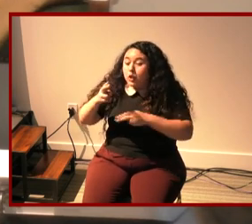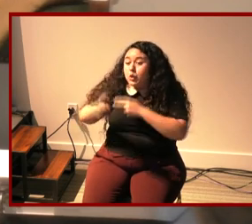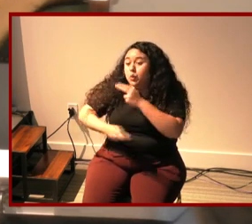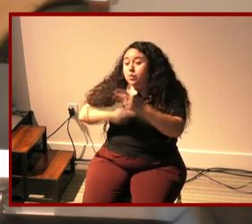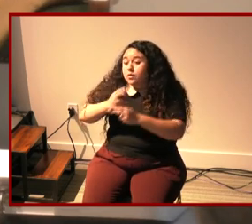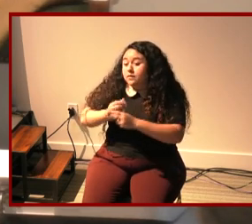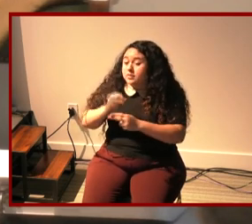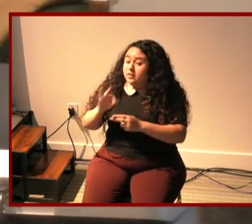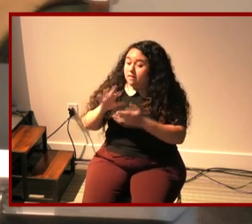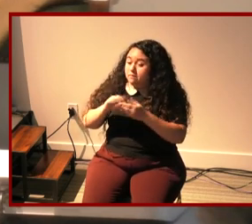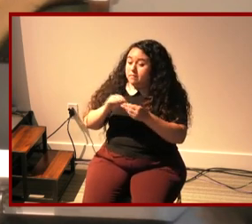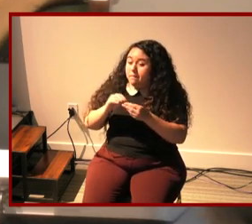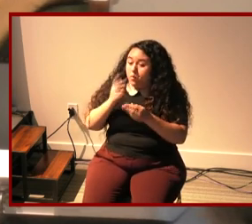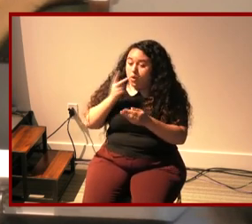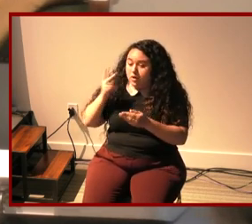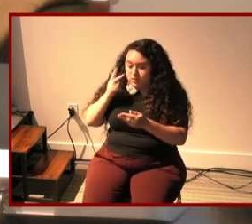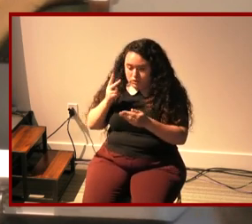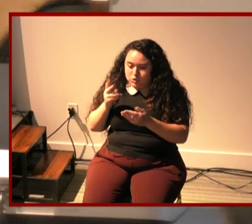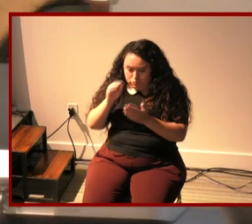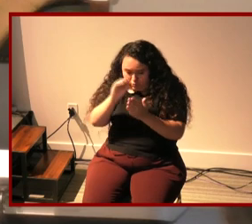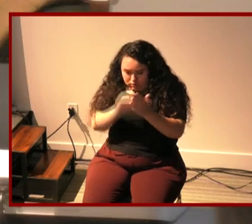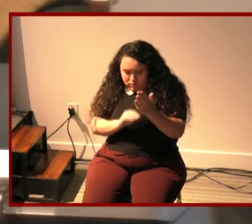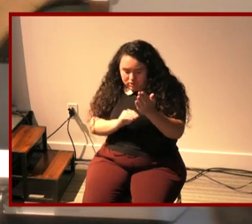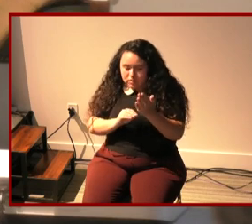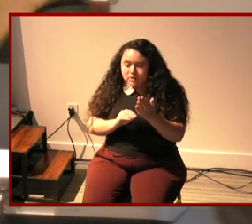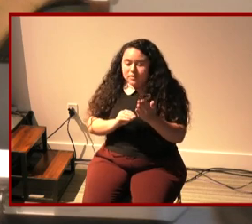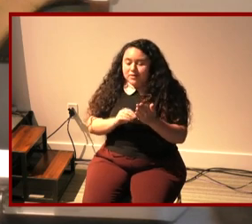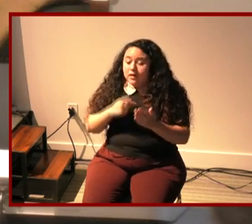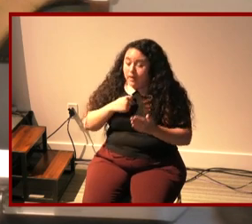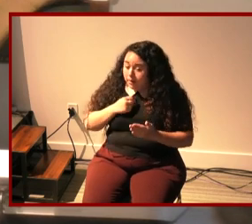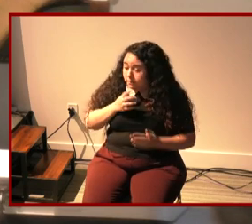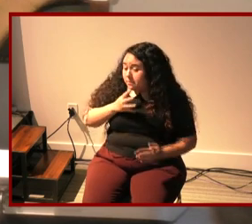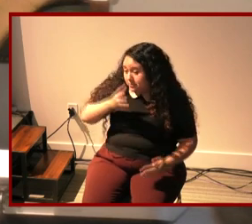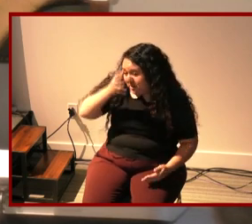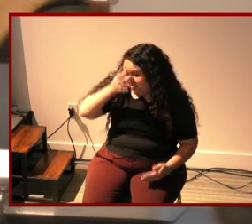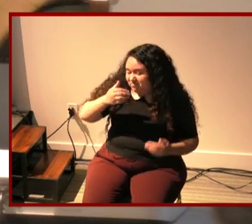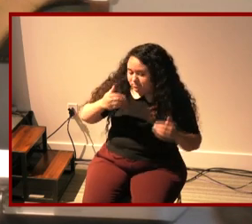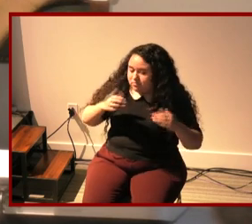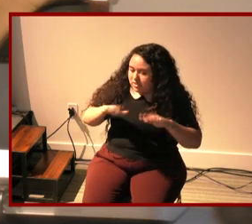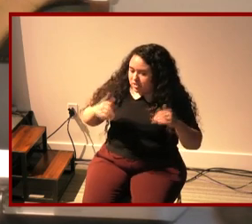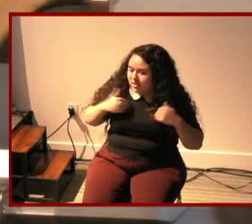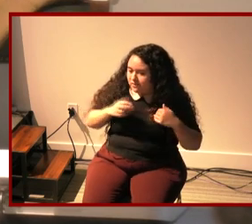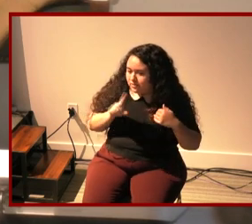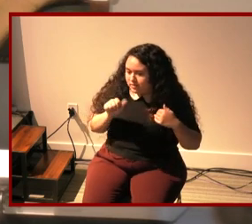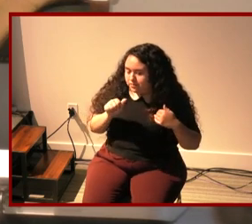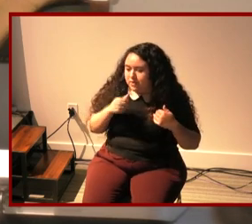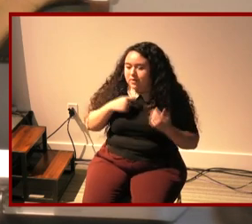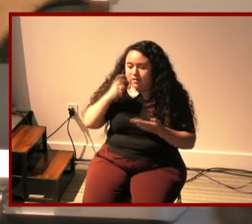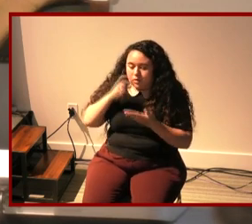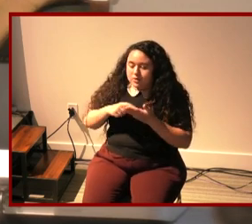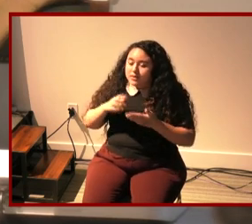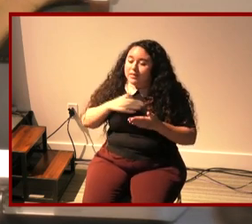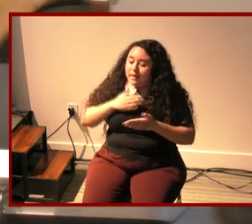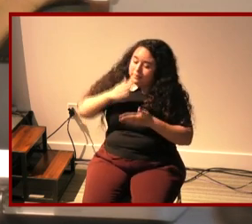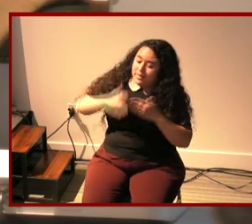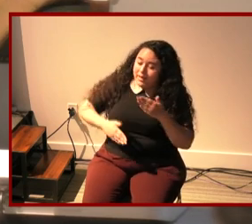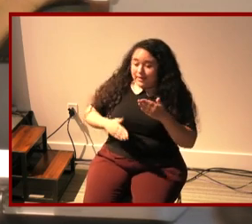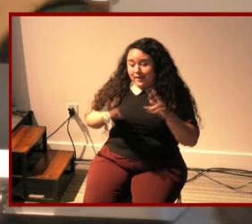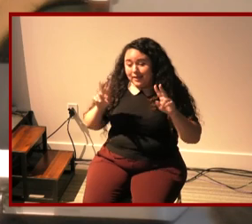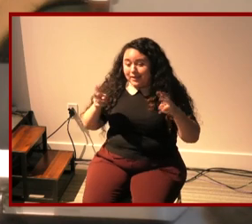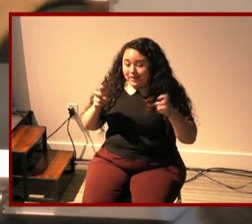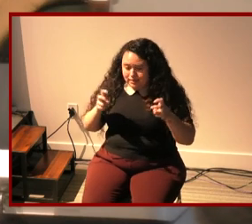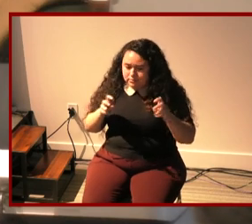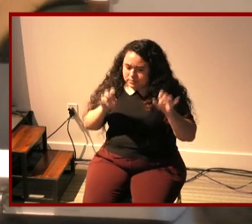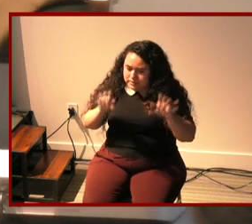disabilities i had noticed the happy endings quote unquote in every parental memoir and appreciated your analysis of that